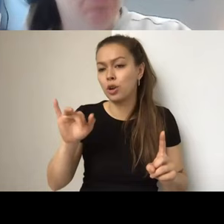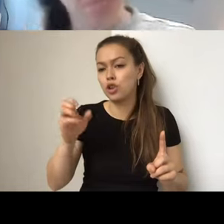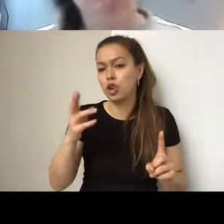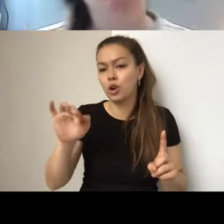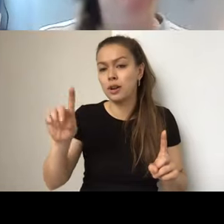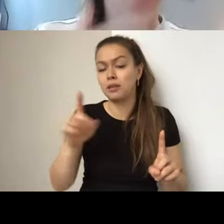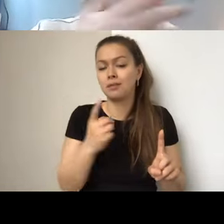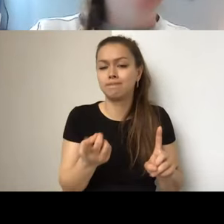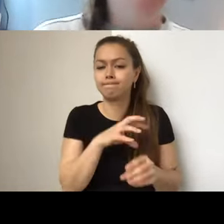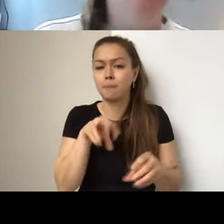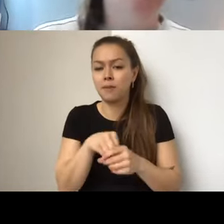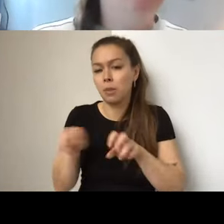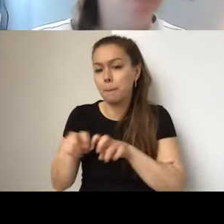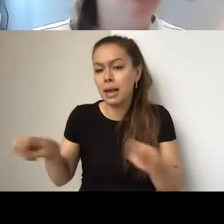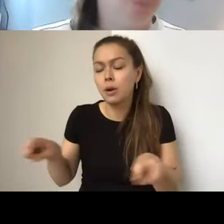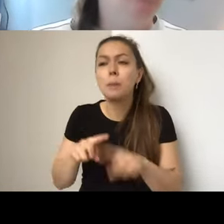some past participants,